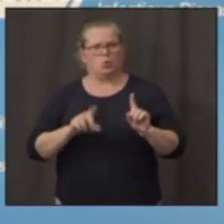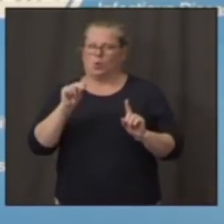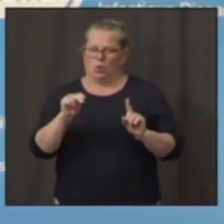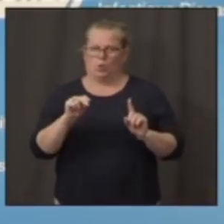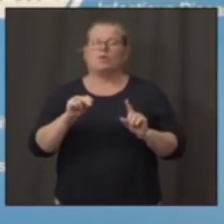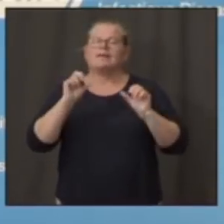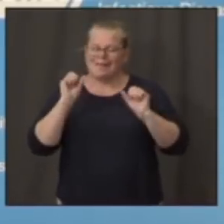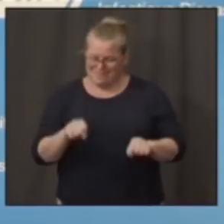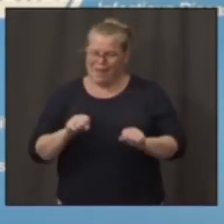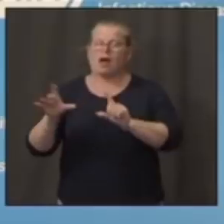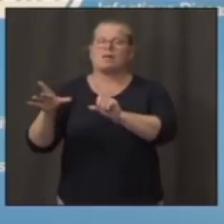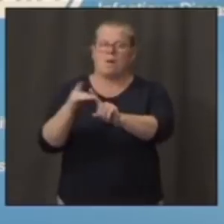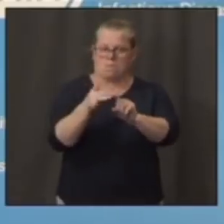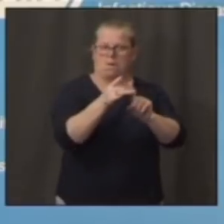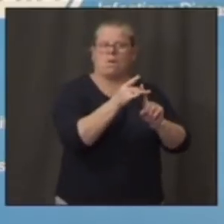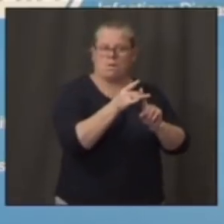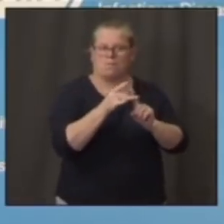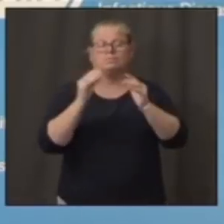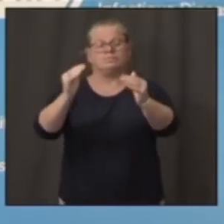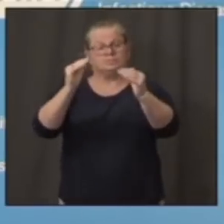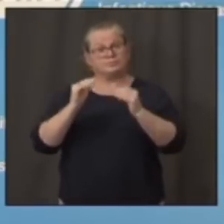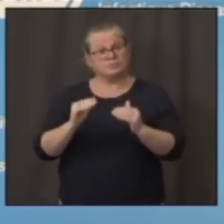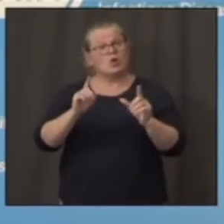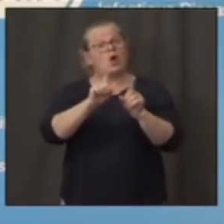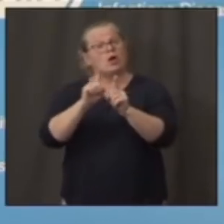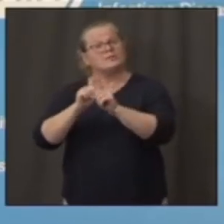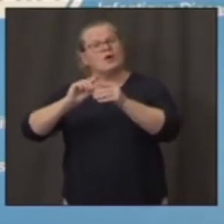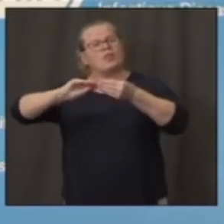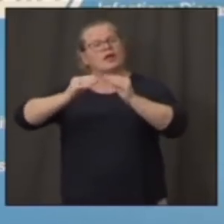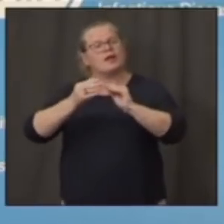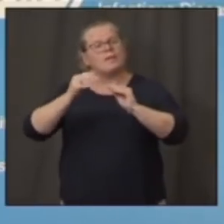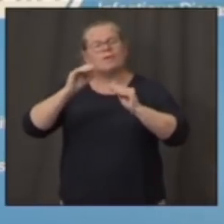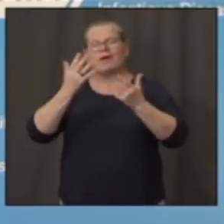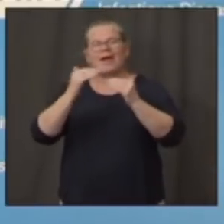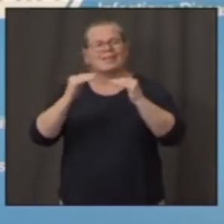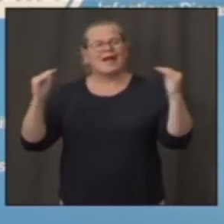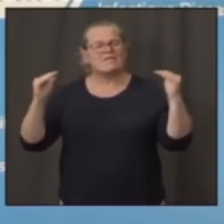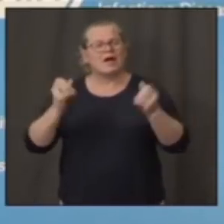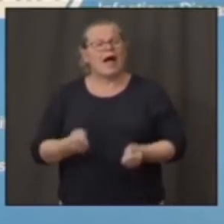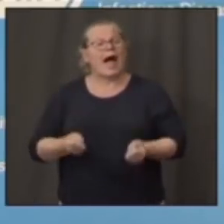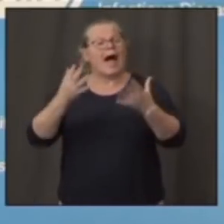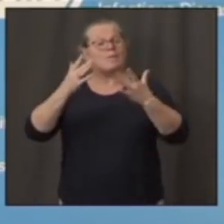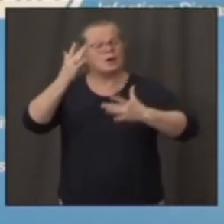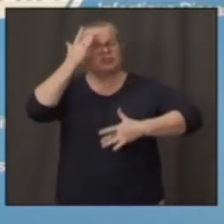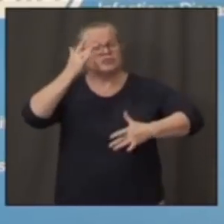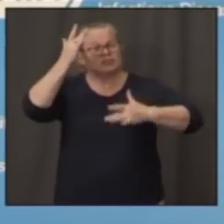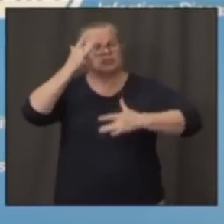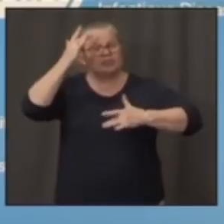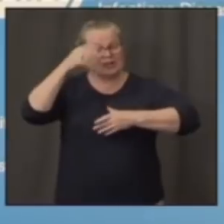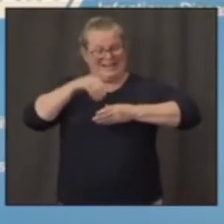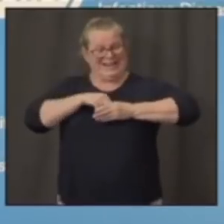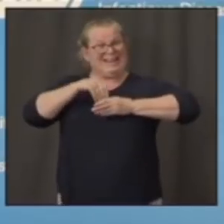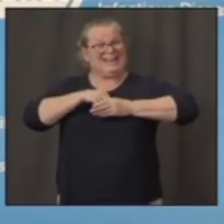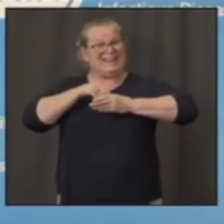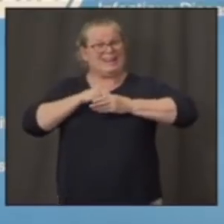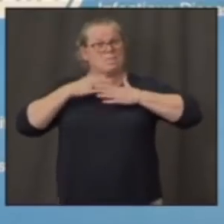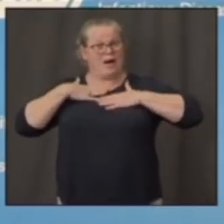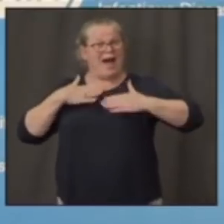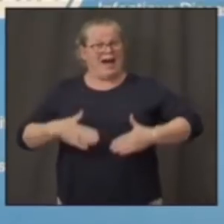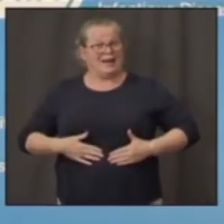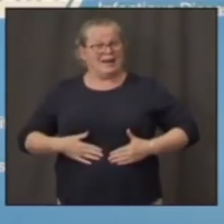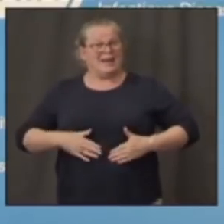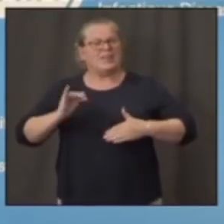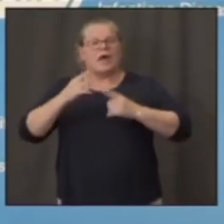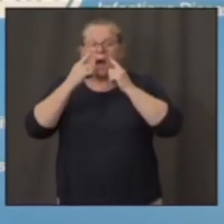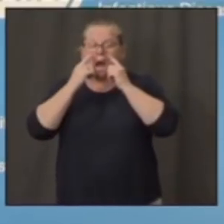that when you look at the level of virus in the nasopharynx of children, it's 10 to maybe even multiple